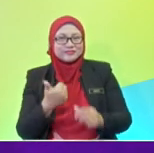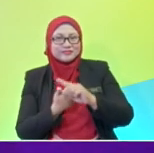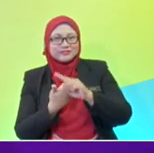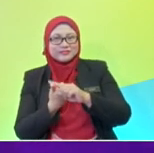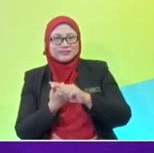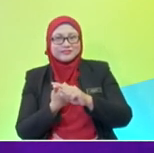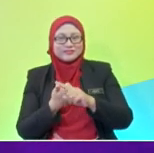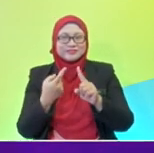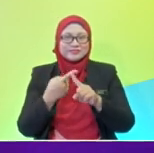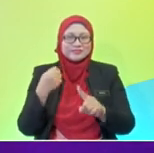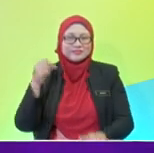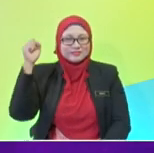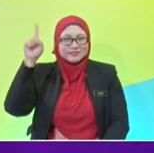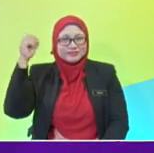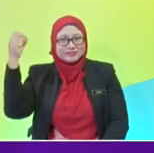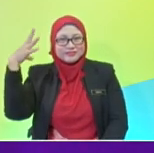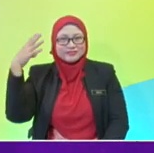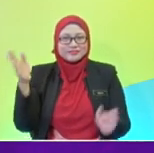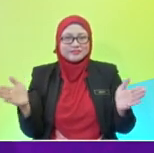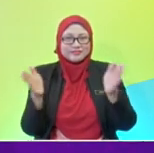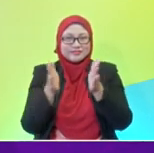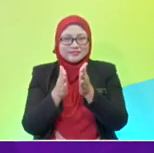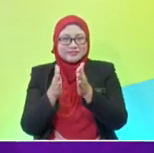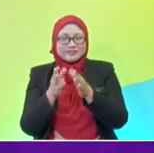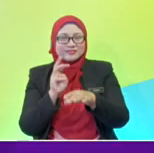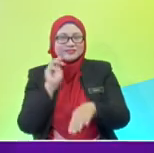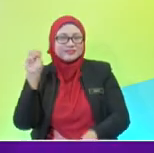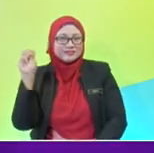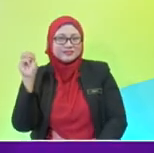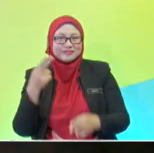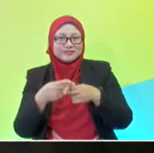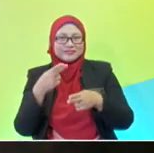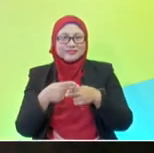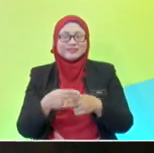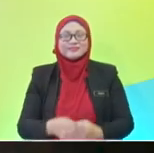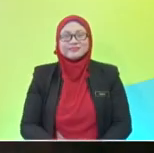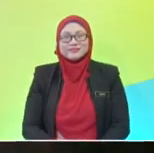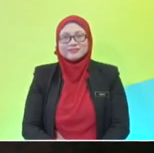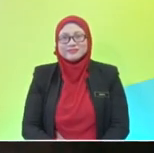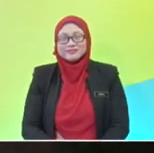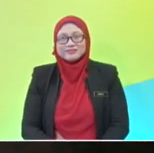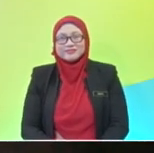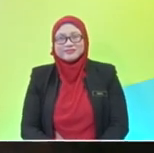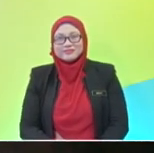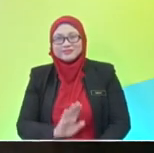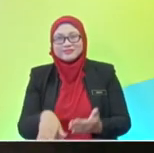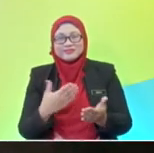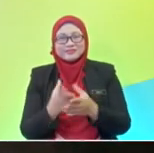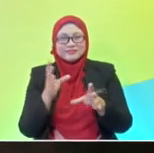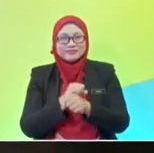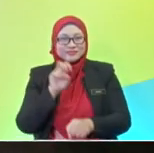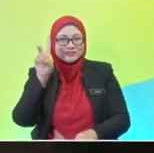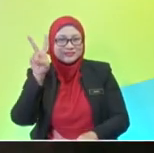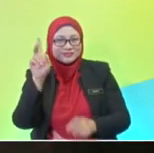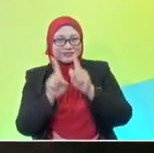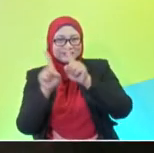sun. It's the smallest. Mercury is the name. Well done. Good job. And our pupils all got two stars each as of now,